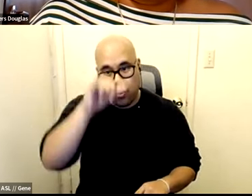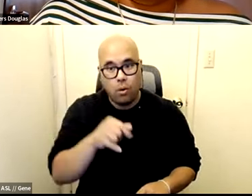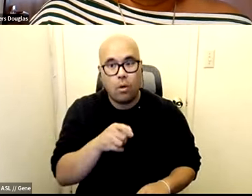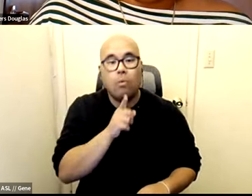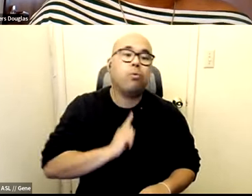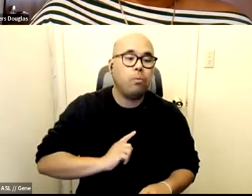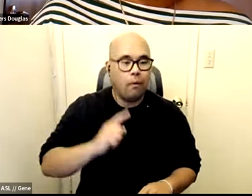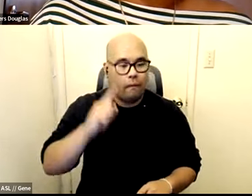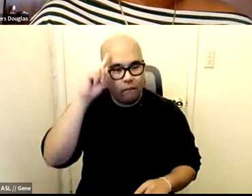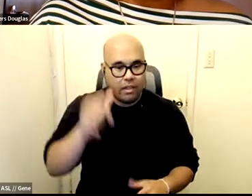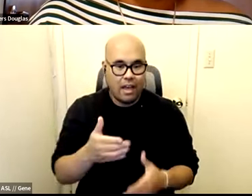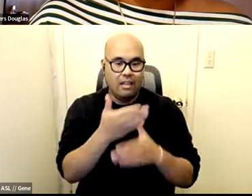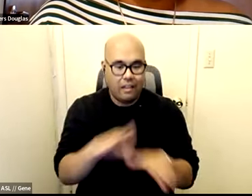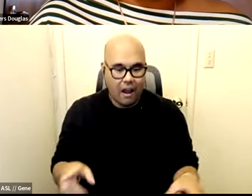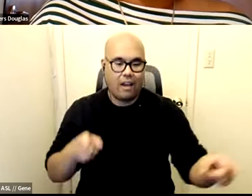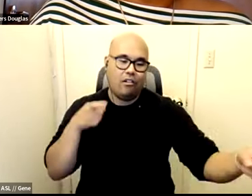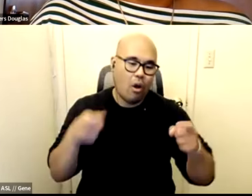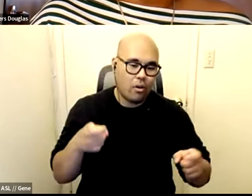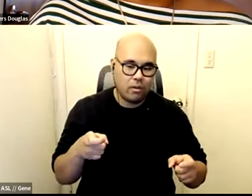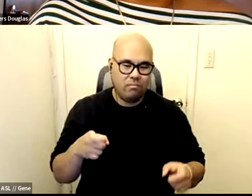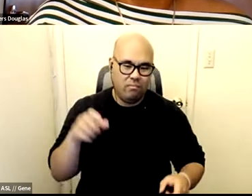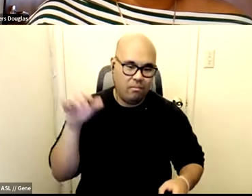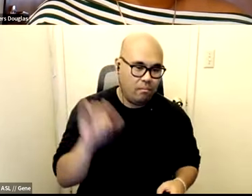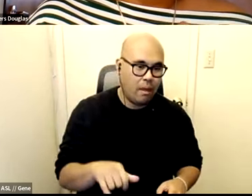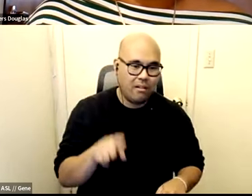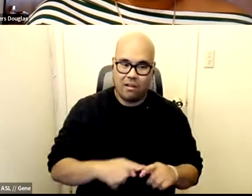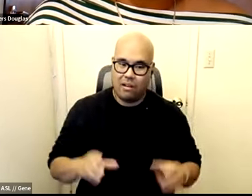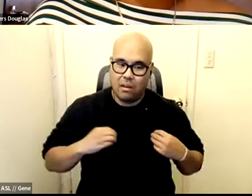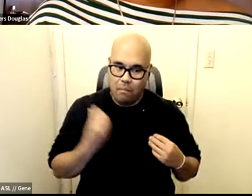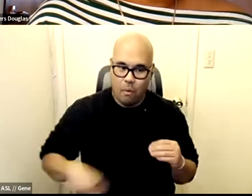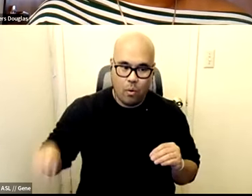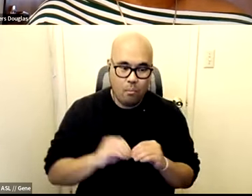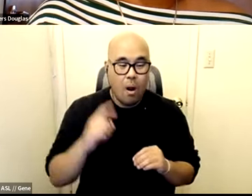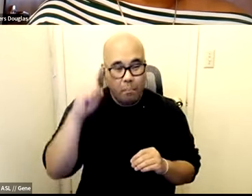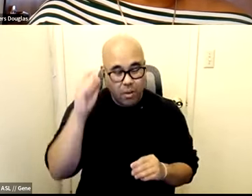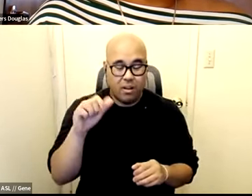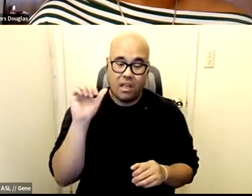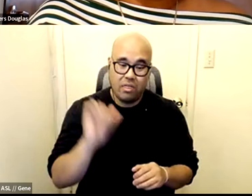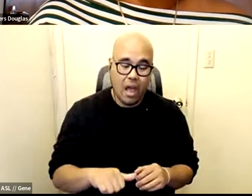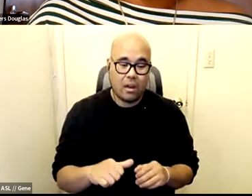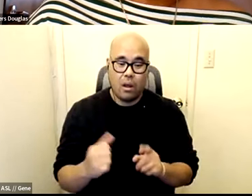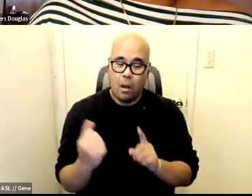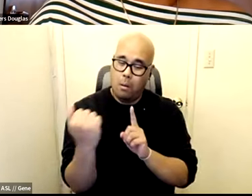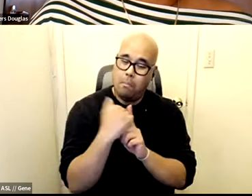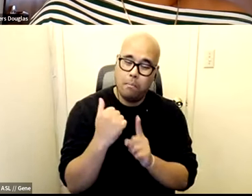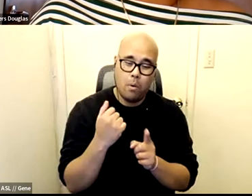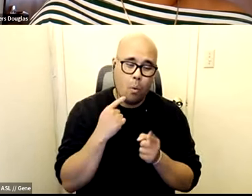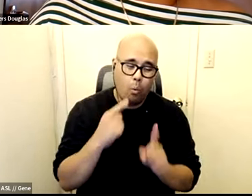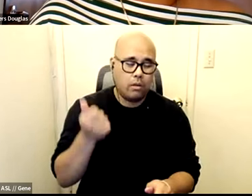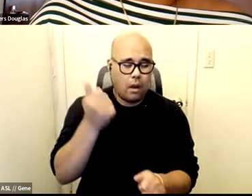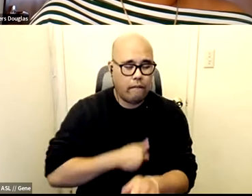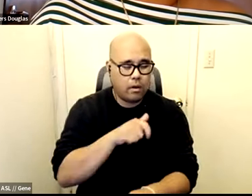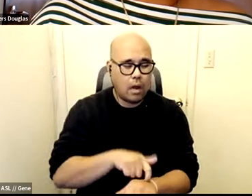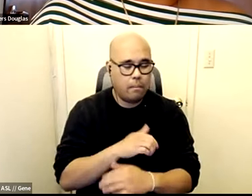conquer that strategy gets us every single time and and